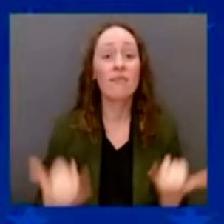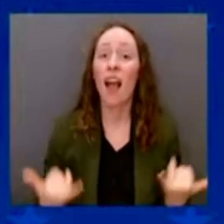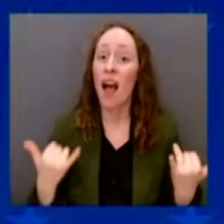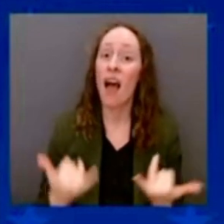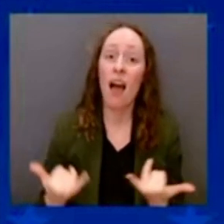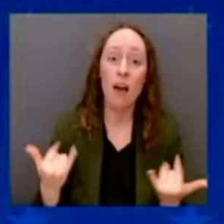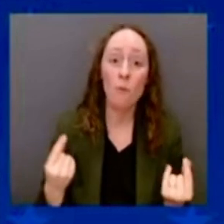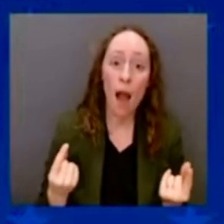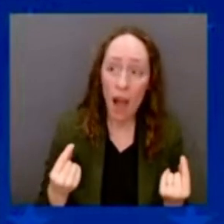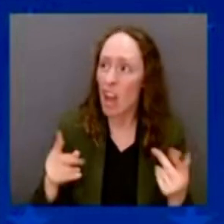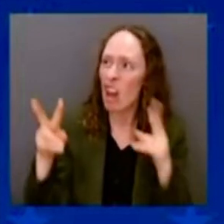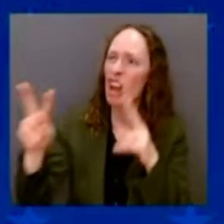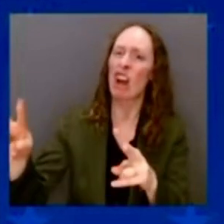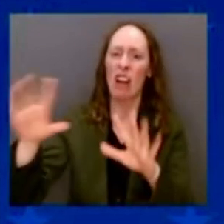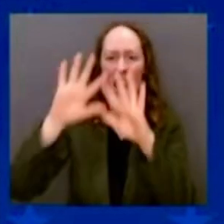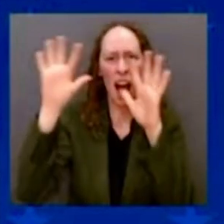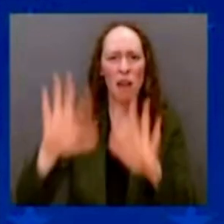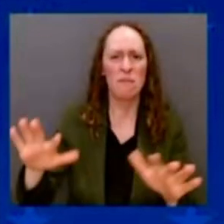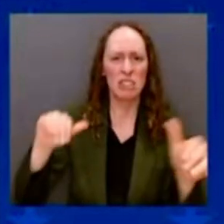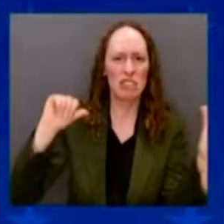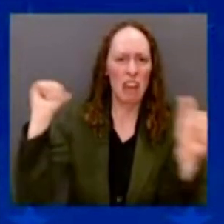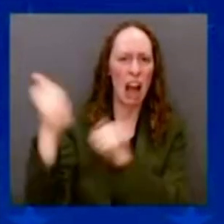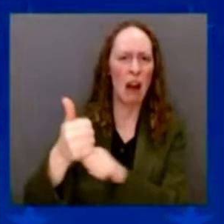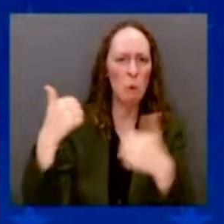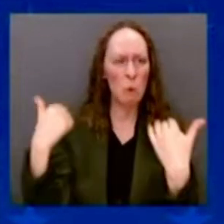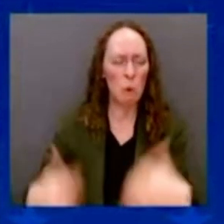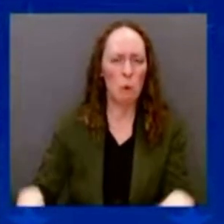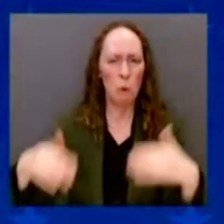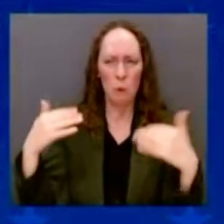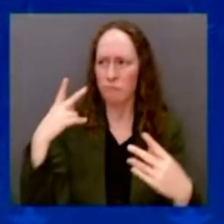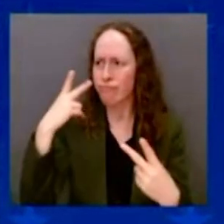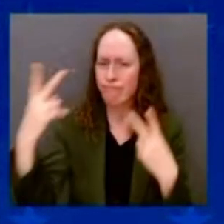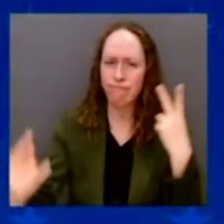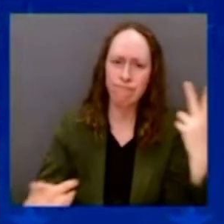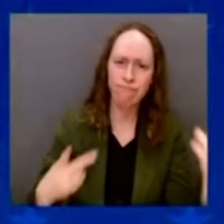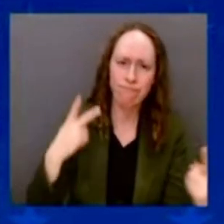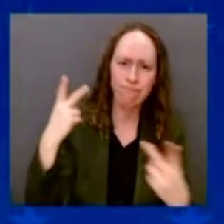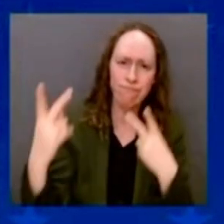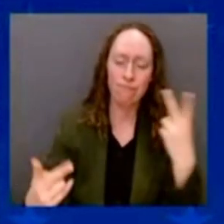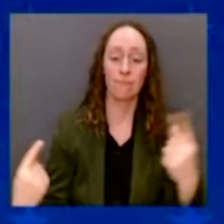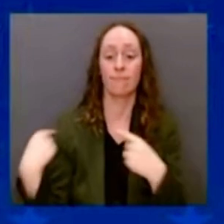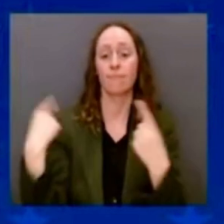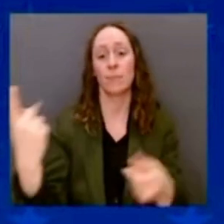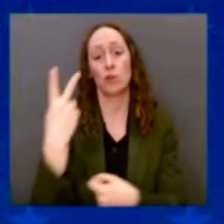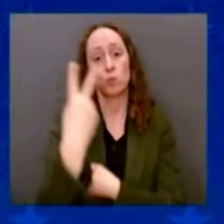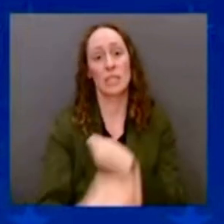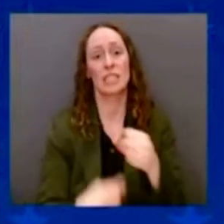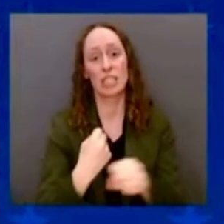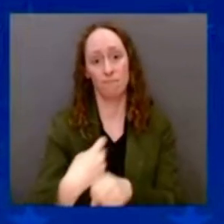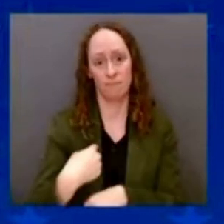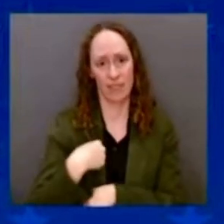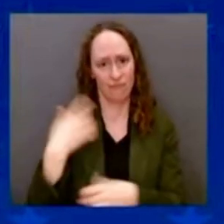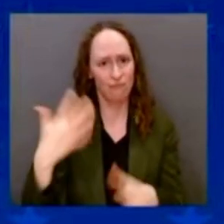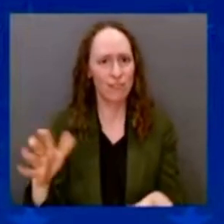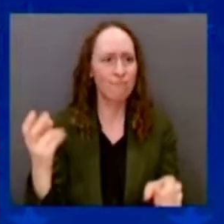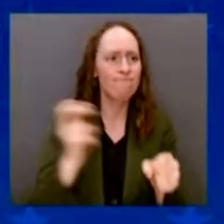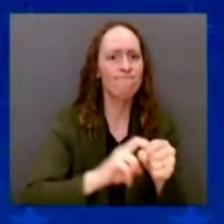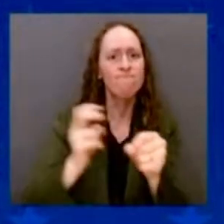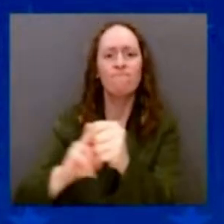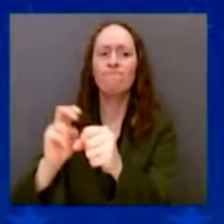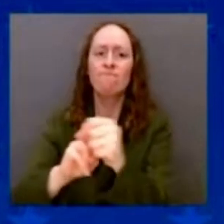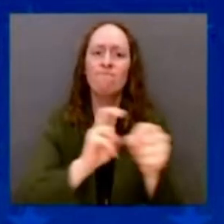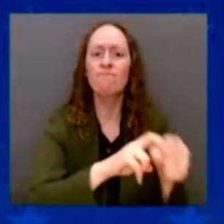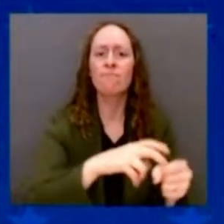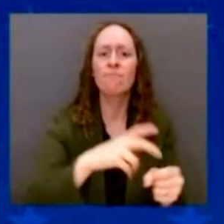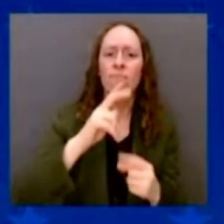been in more helicopter rides these last two years, particularly from Arizona all the way up to Idaho, all the way in the West